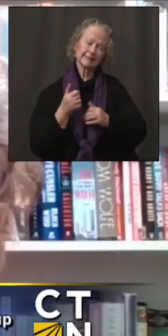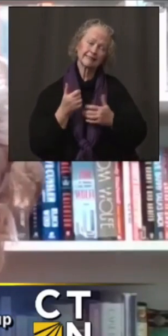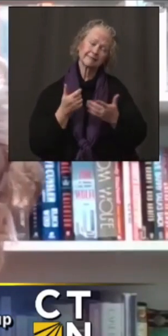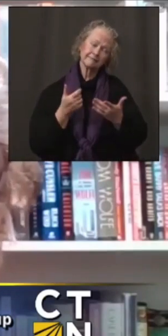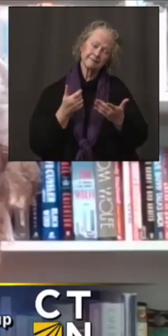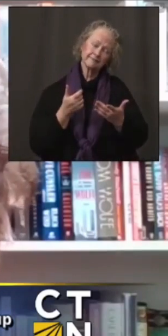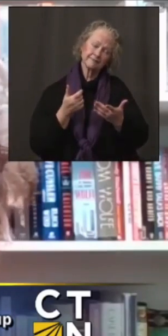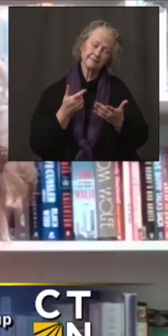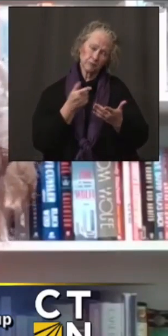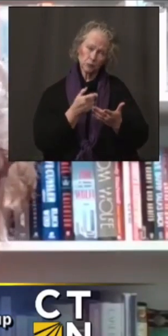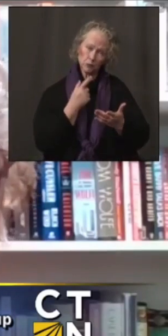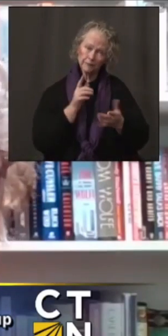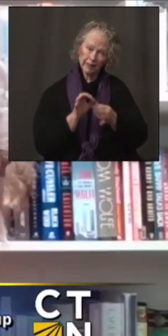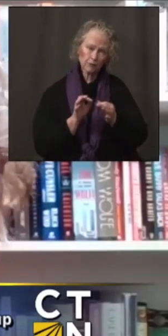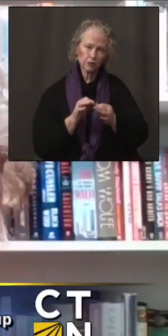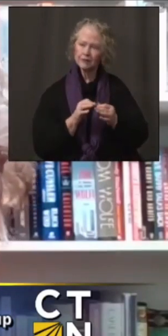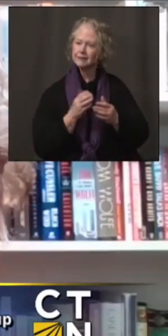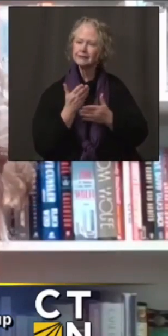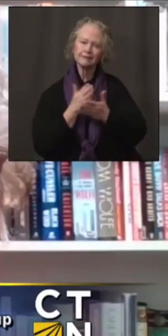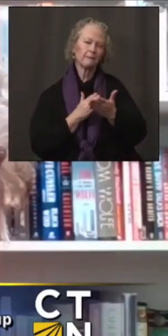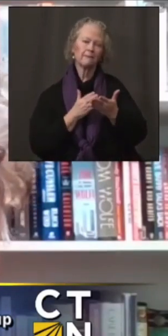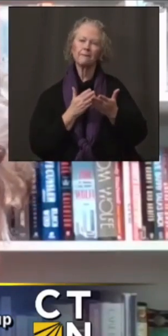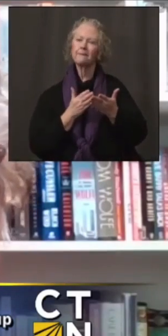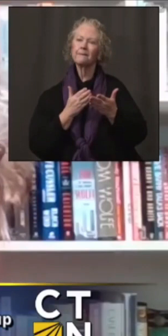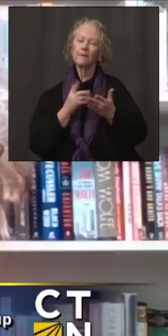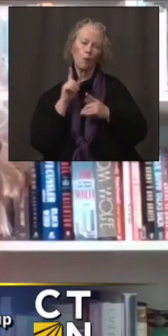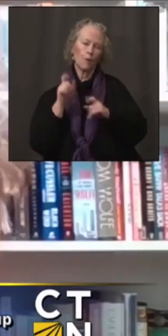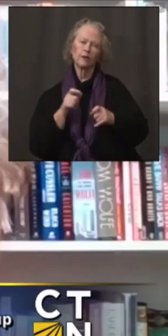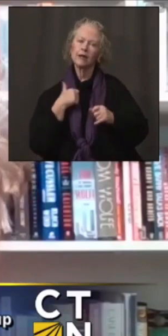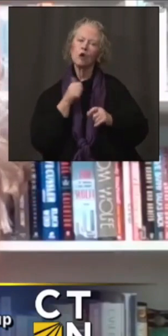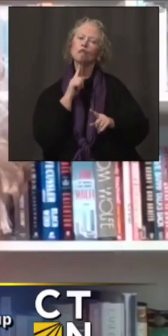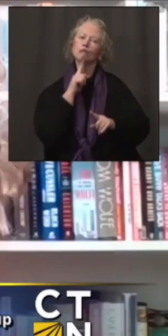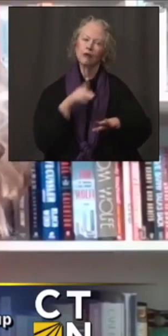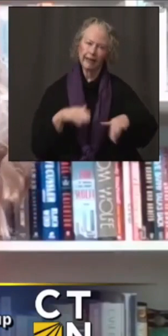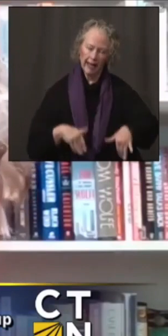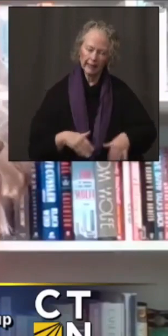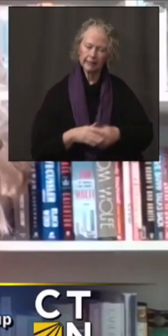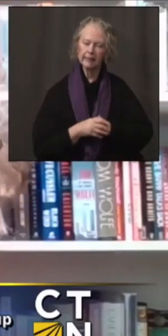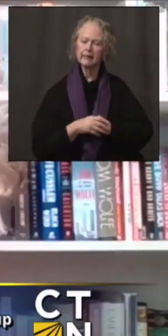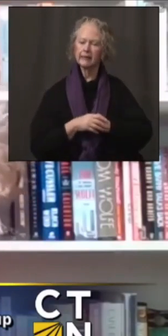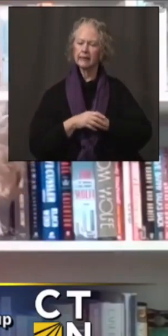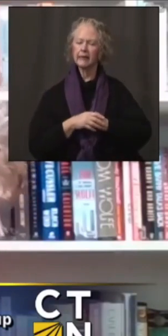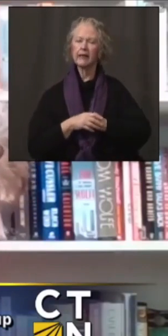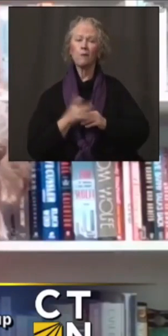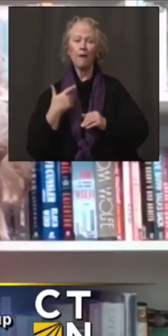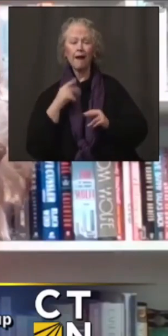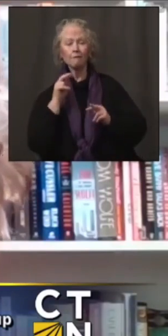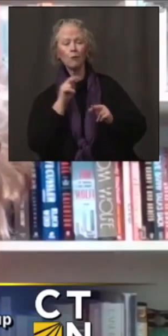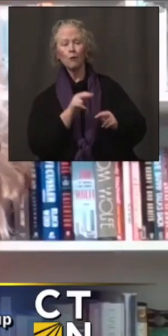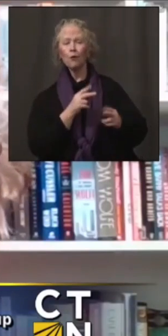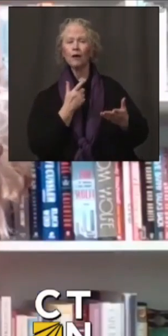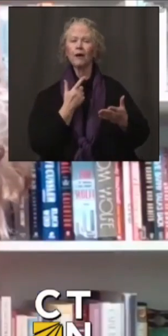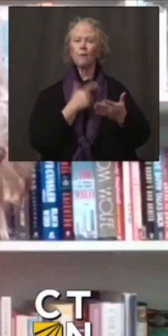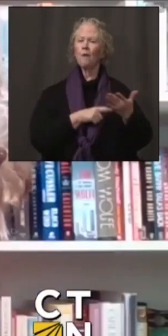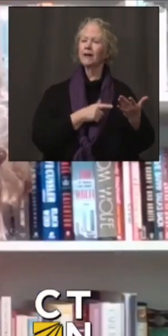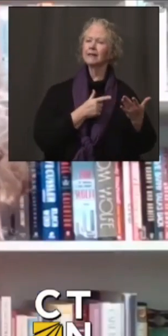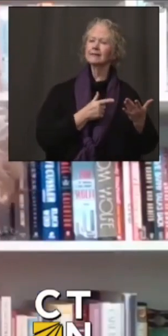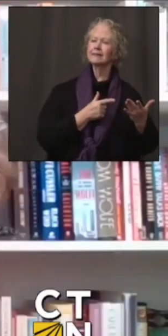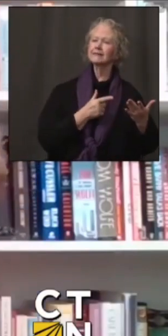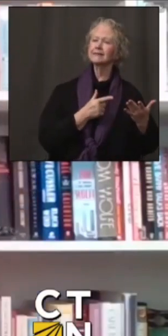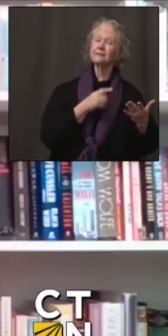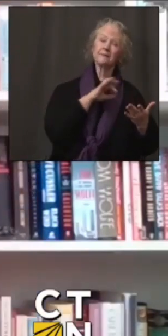as we both mentioned, some unanswered questions. But the group was also weighing the tradeoffs between expanding